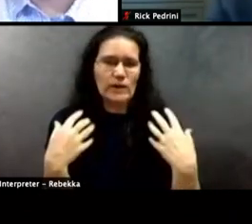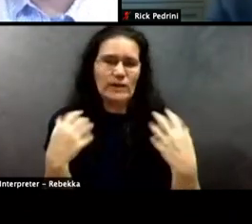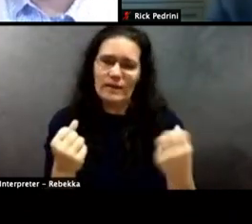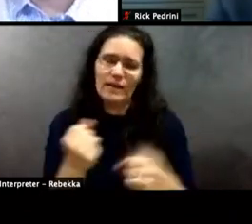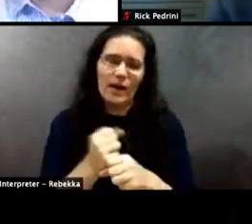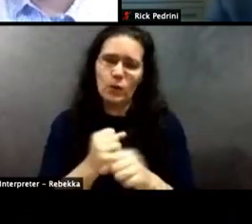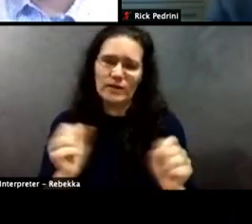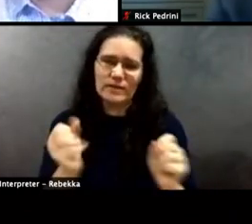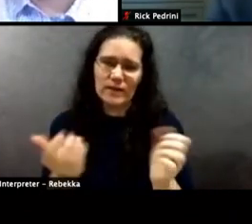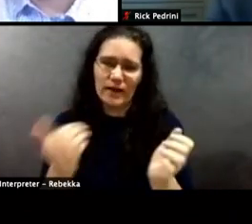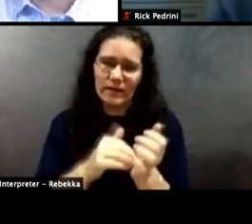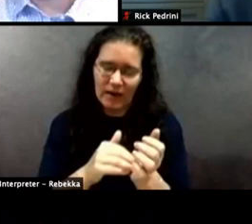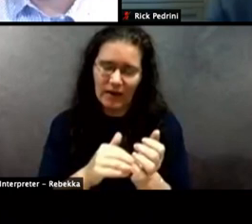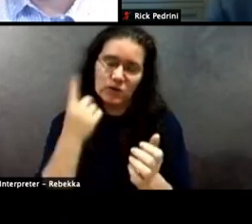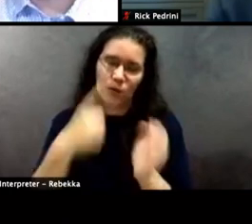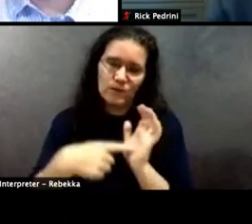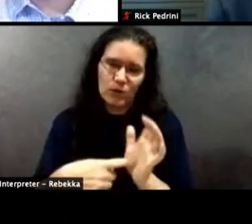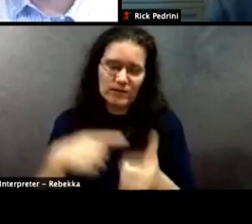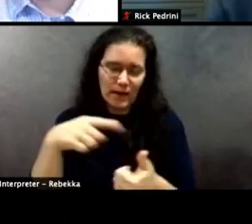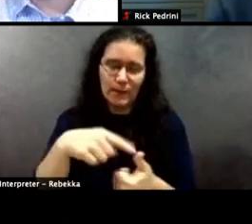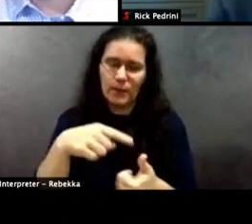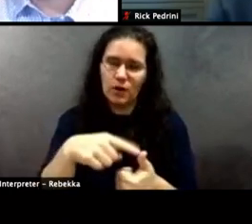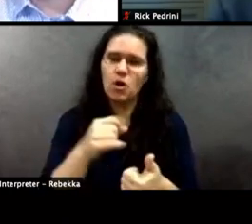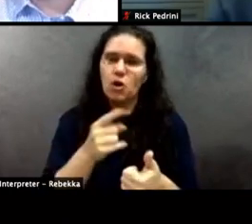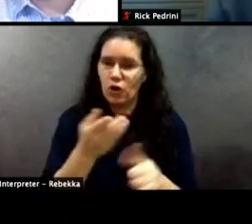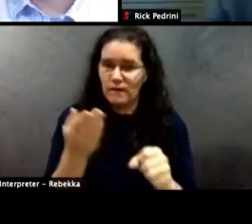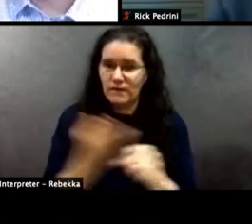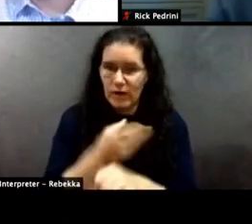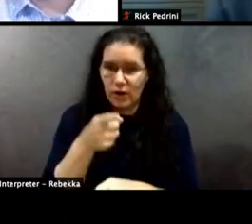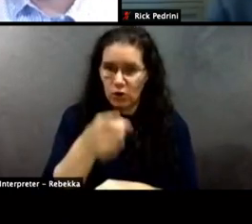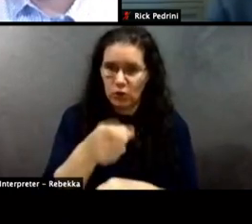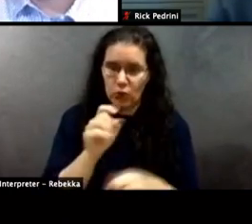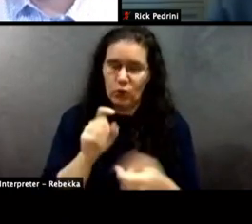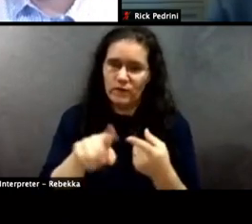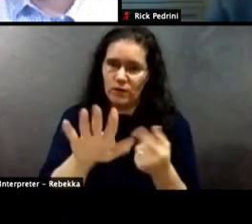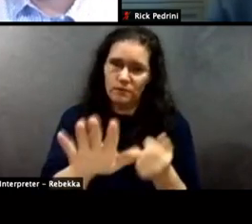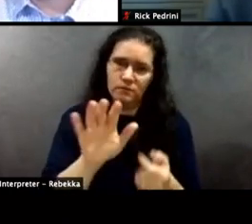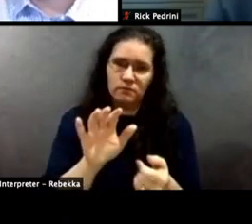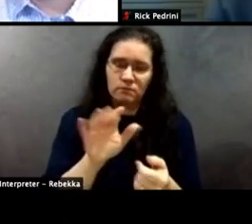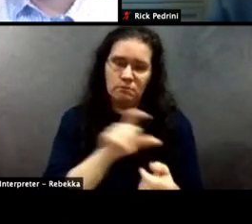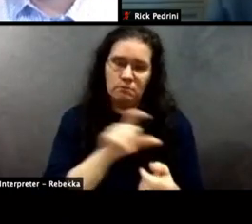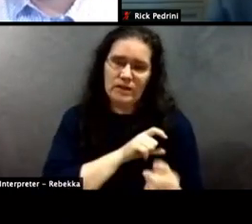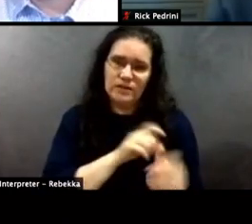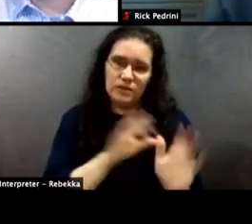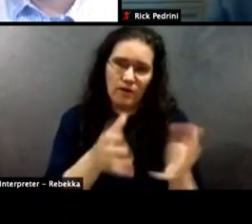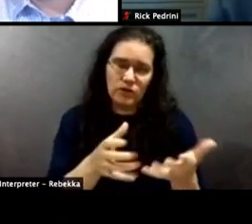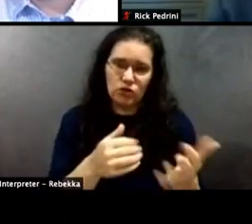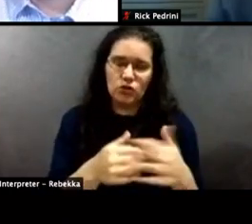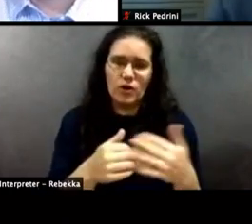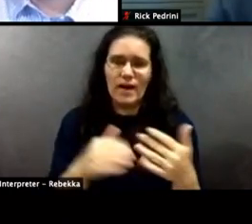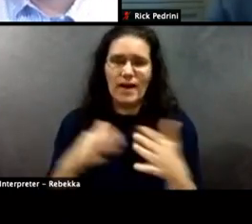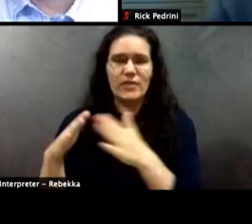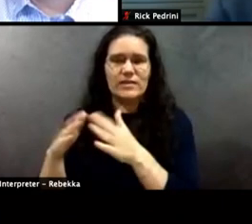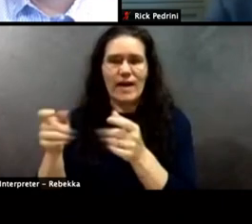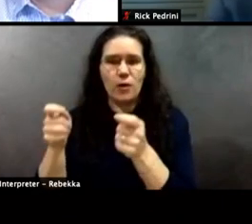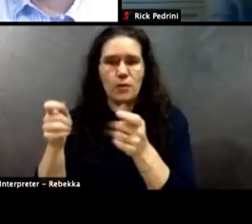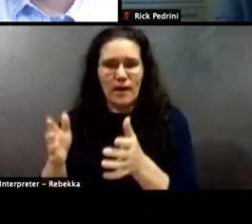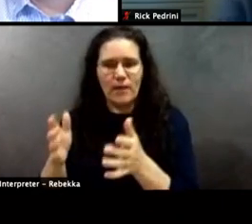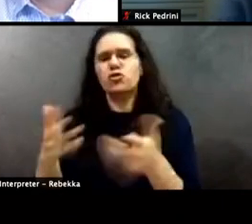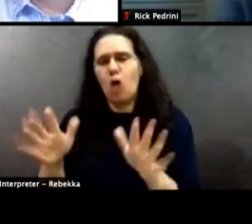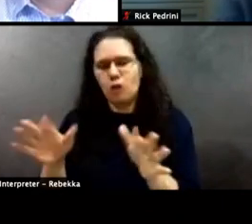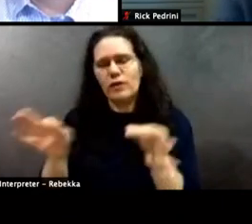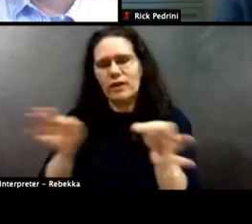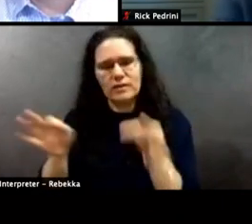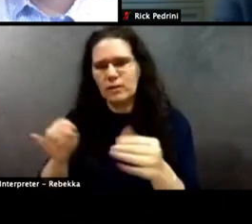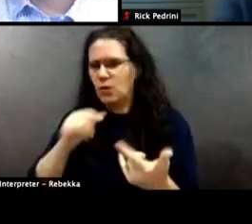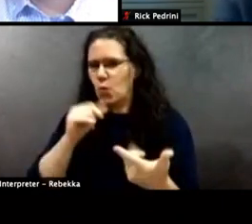And I mean, one is I mean, you could be fired from the force, which the town manager has explained in the past why he hasn't chosen that path, whether